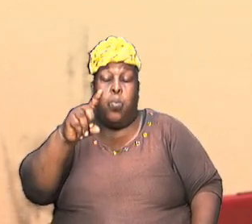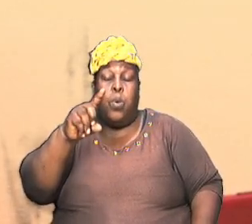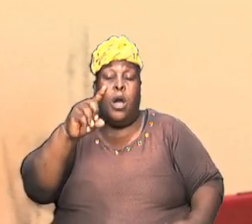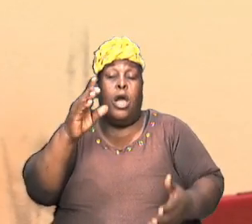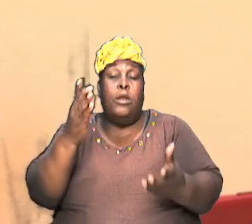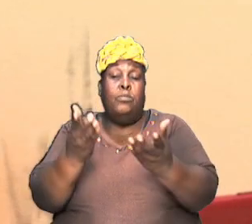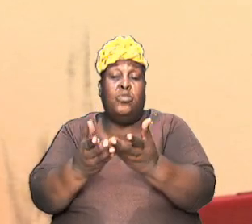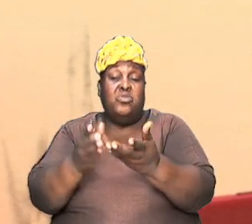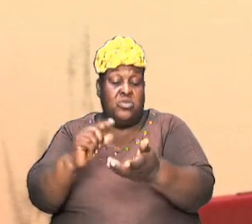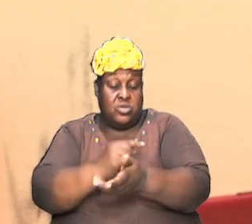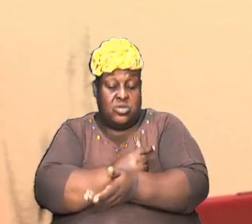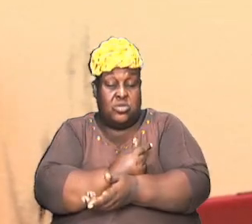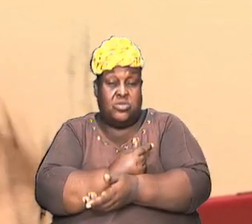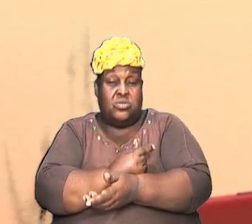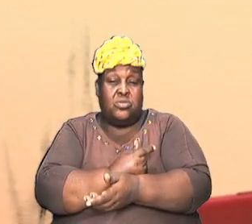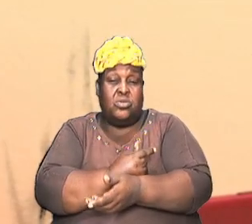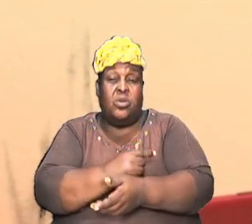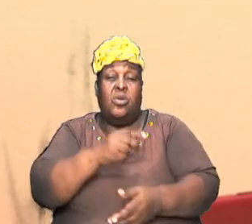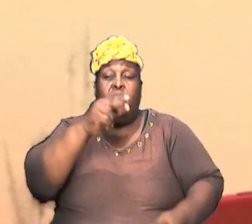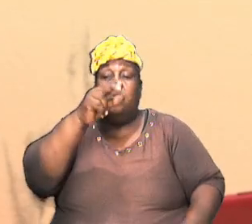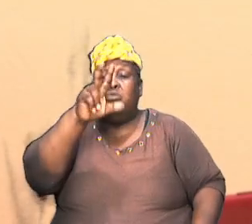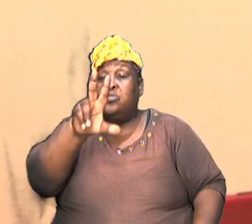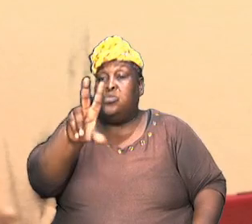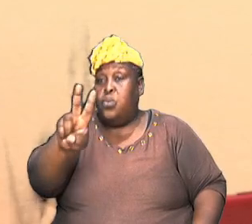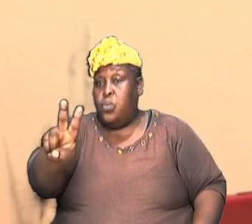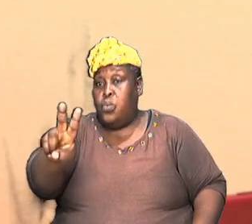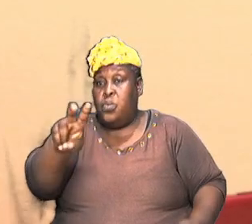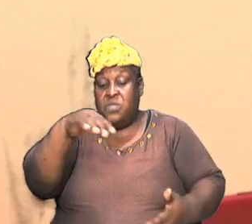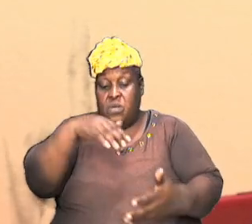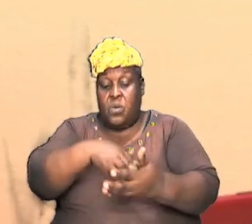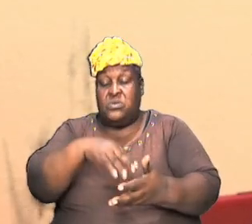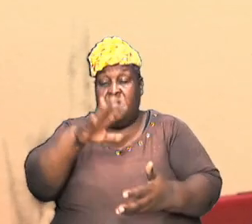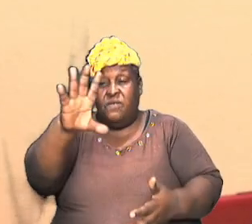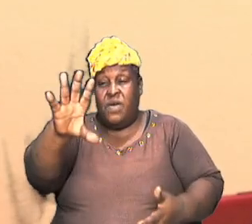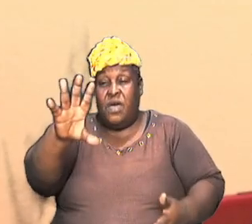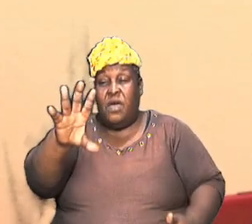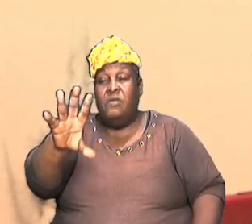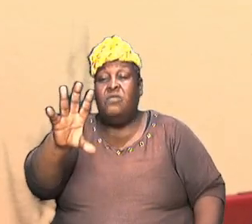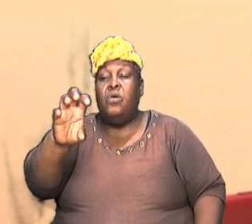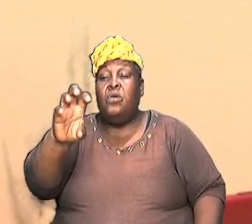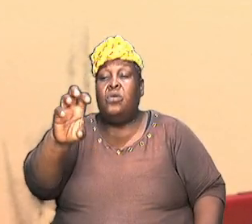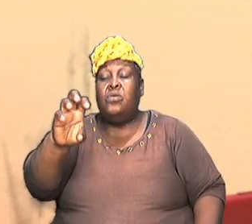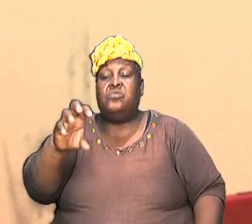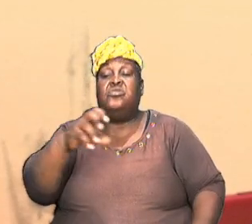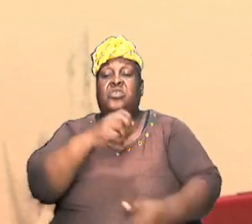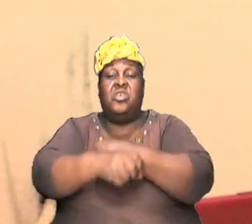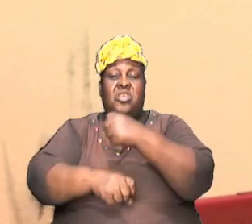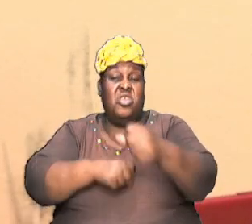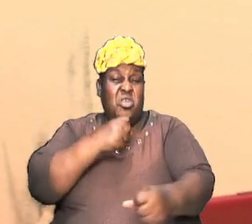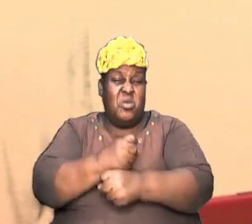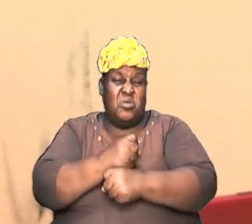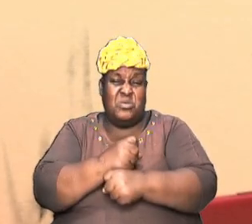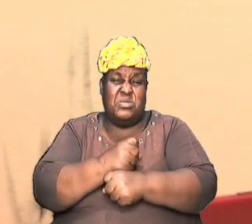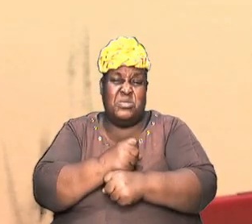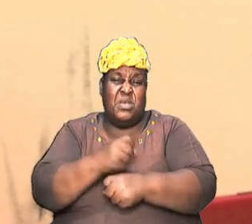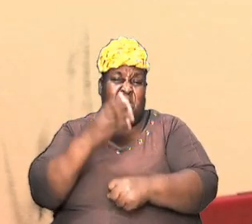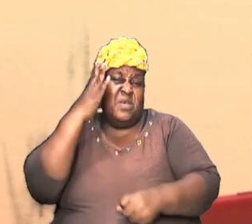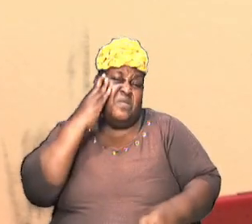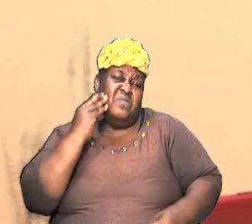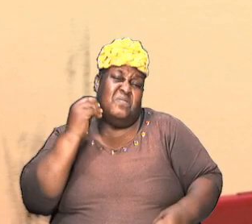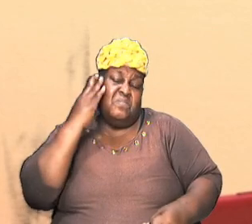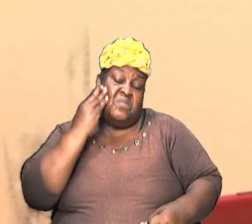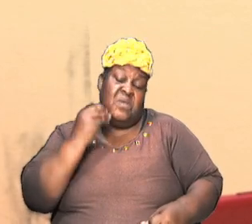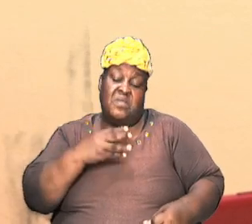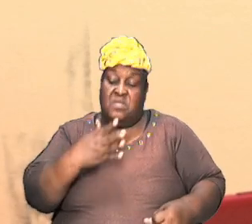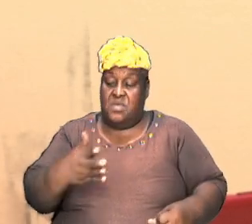contains 2,500 years worth of events experiences Genesis and all